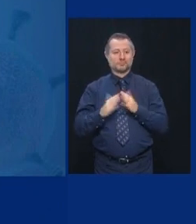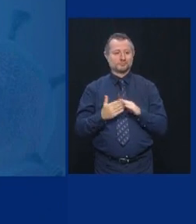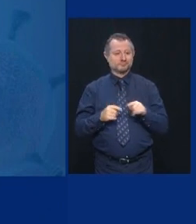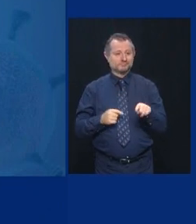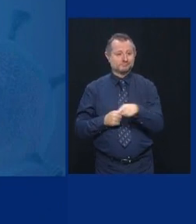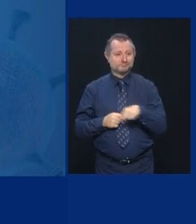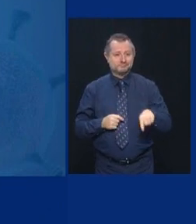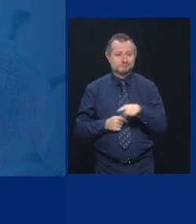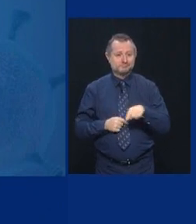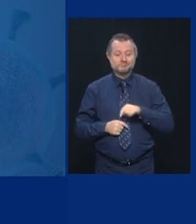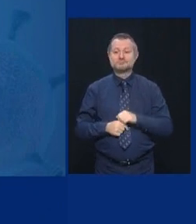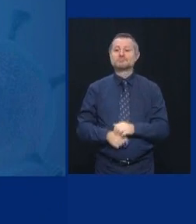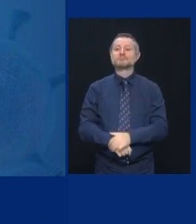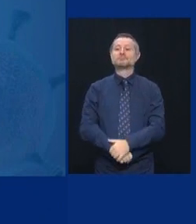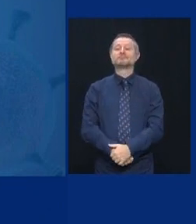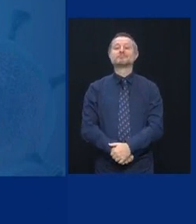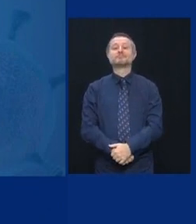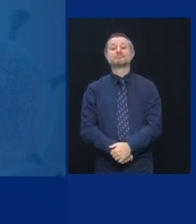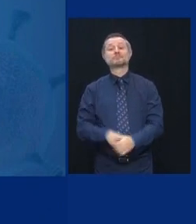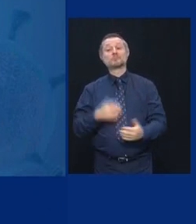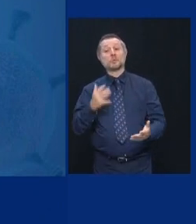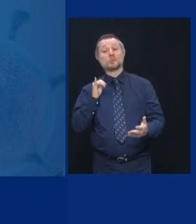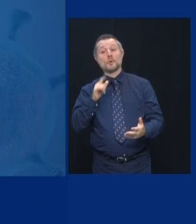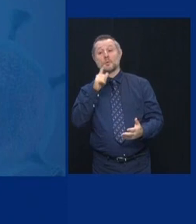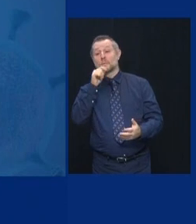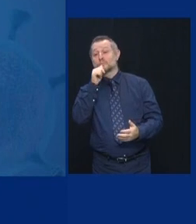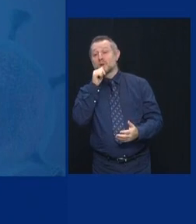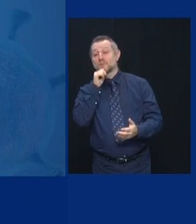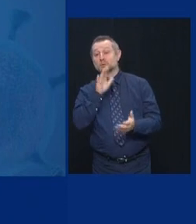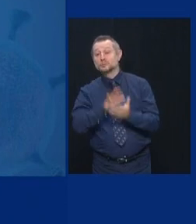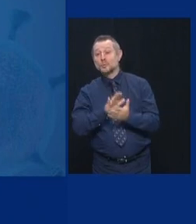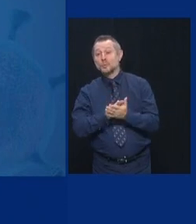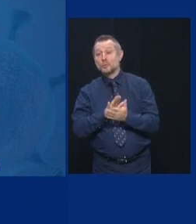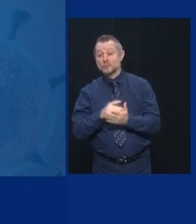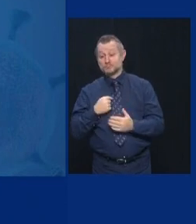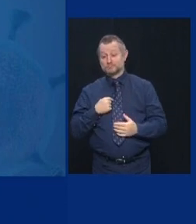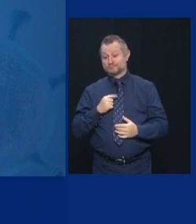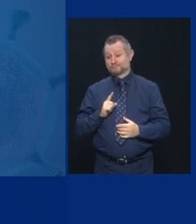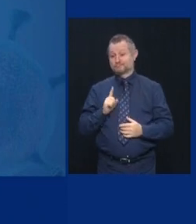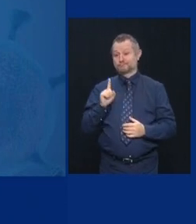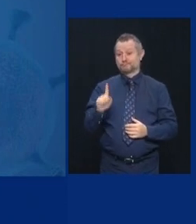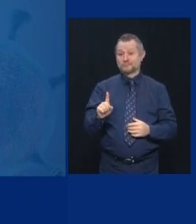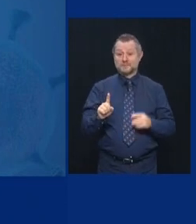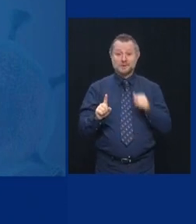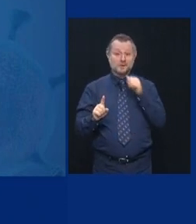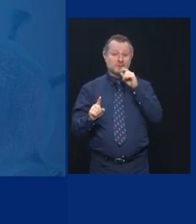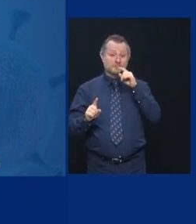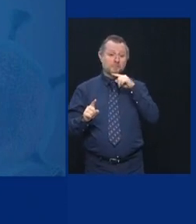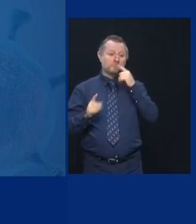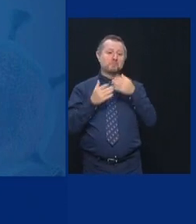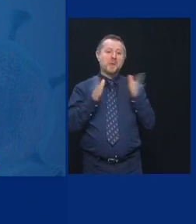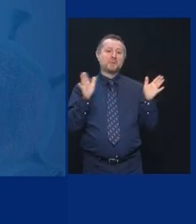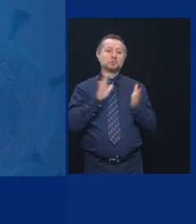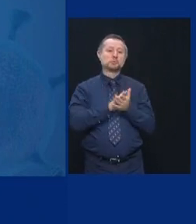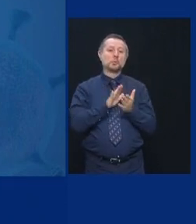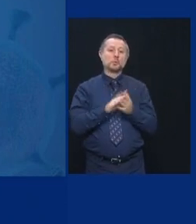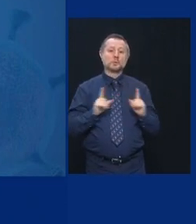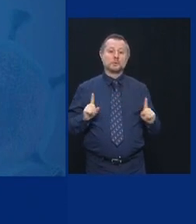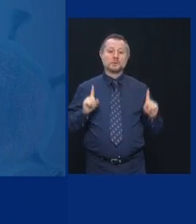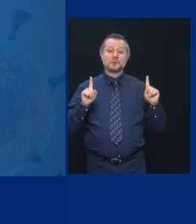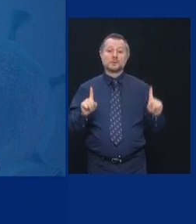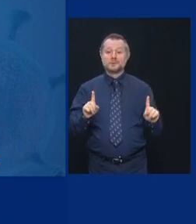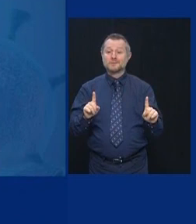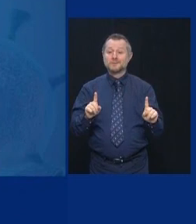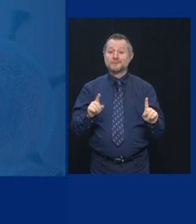So my child goes to a private school, your child goes to a public school, but our children